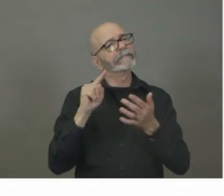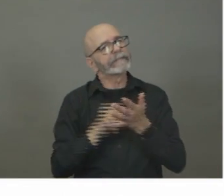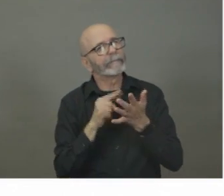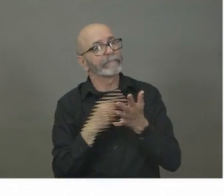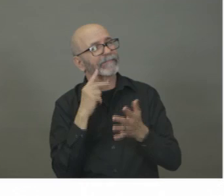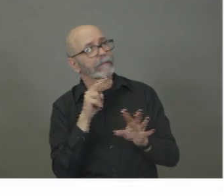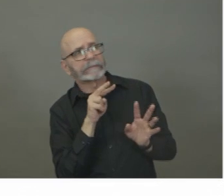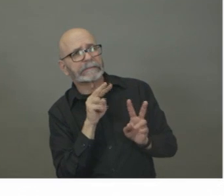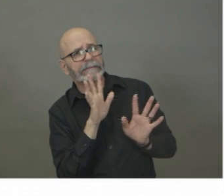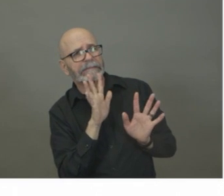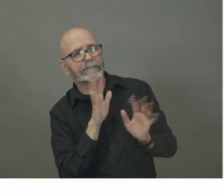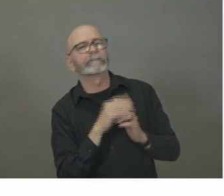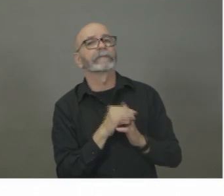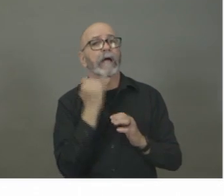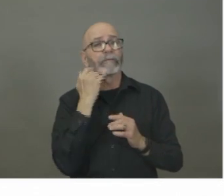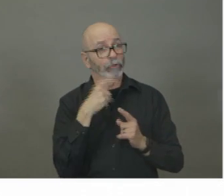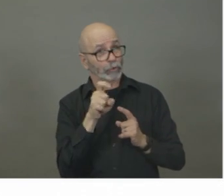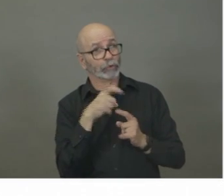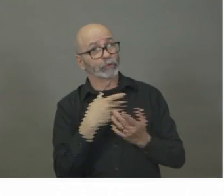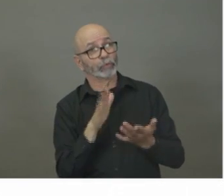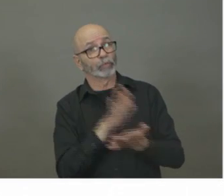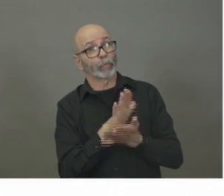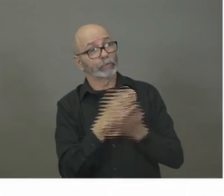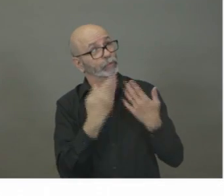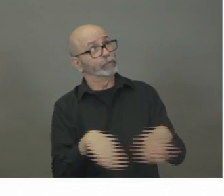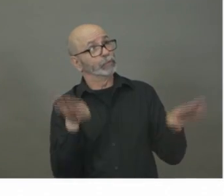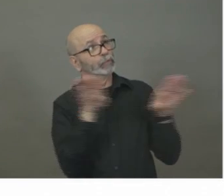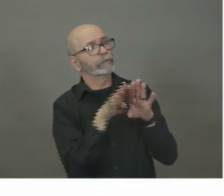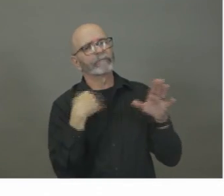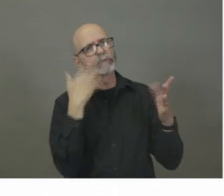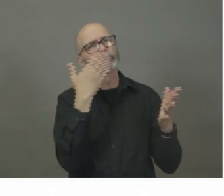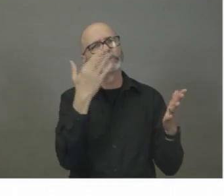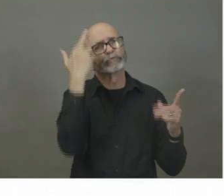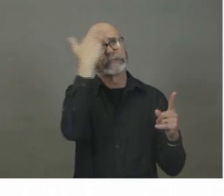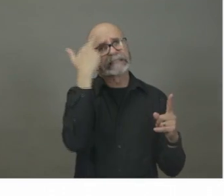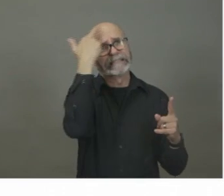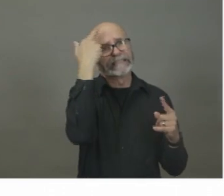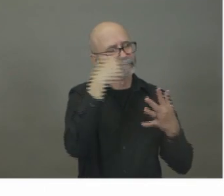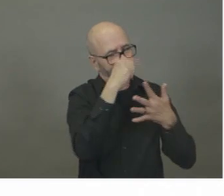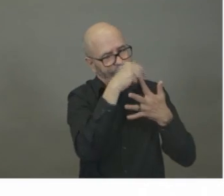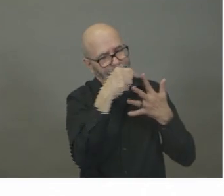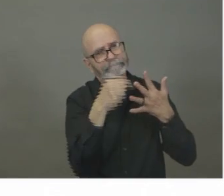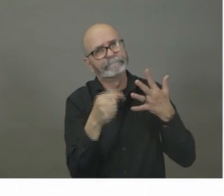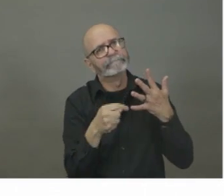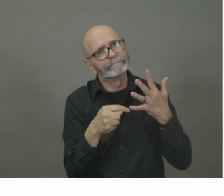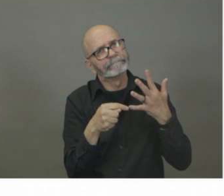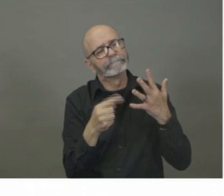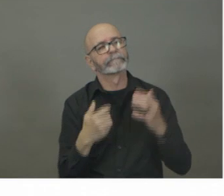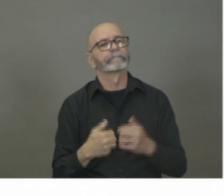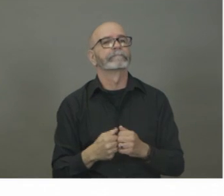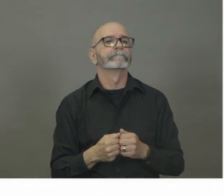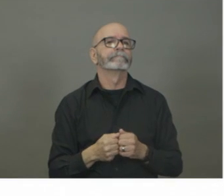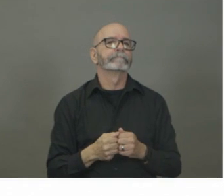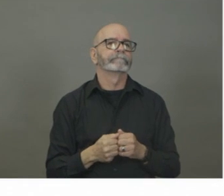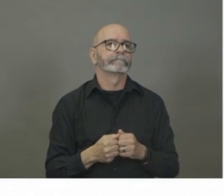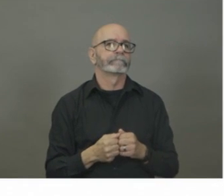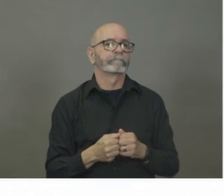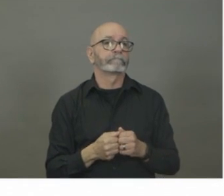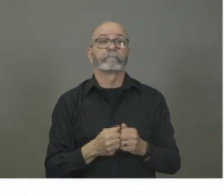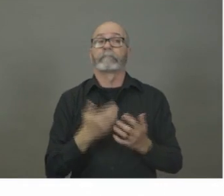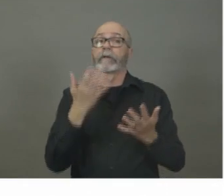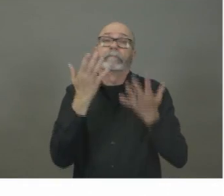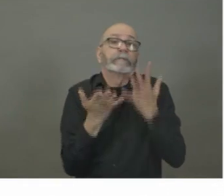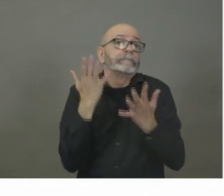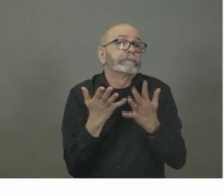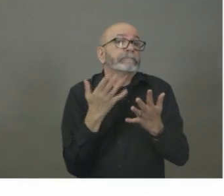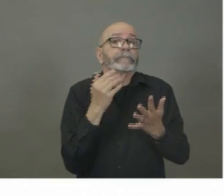school or not. So, and, each, each jurisdiction will, weighs up those factors and comes, comes to a conclusion. We may end up there.